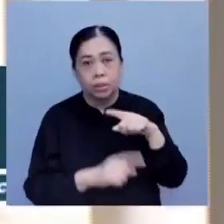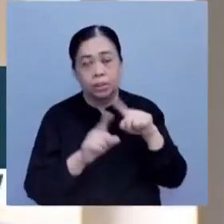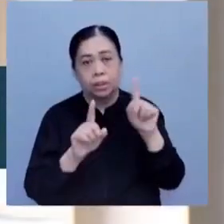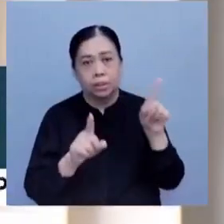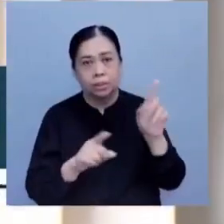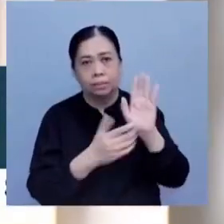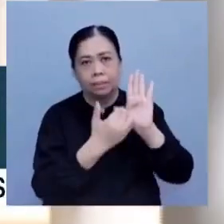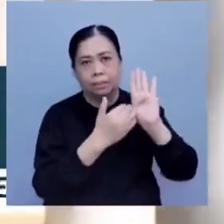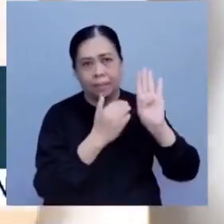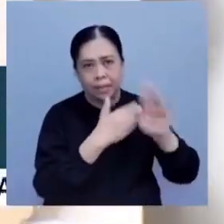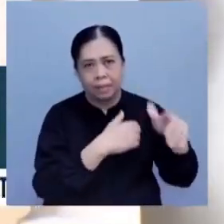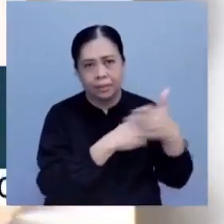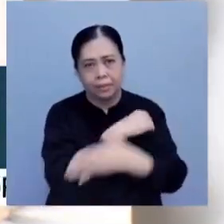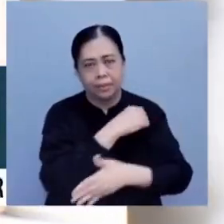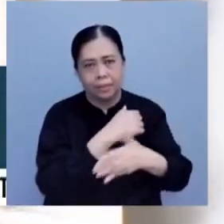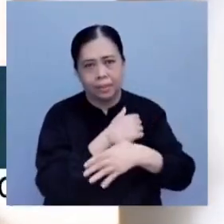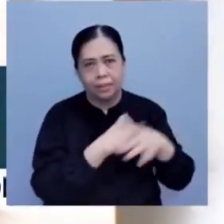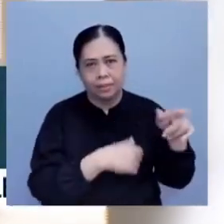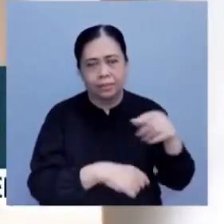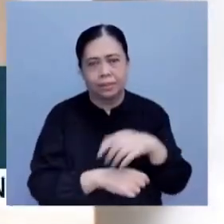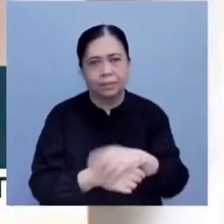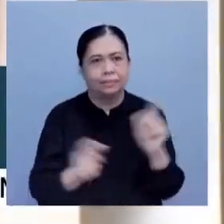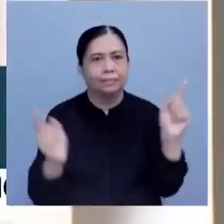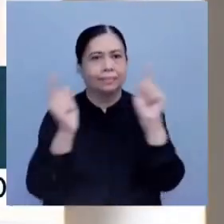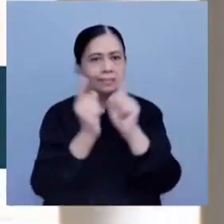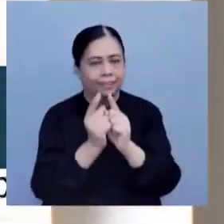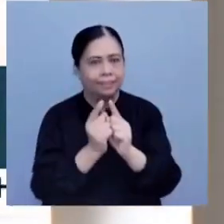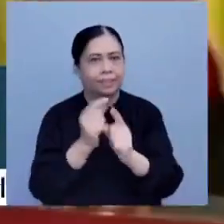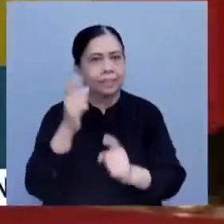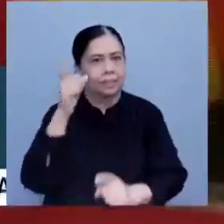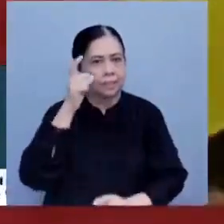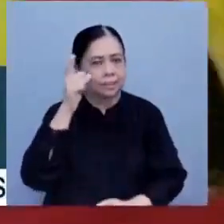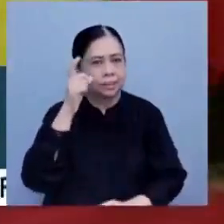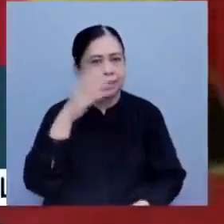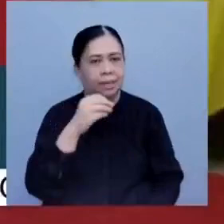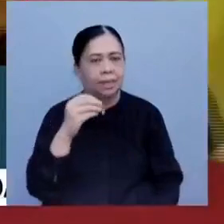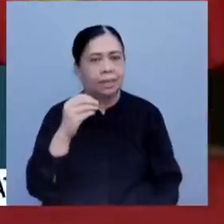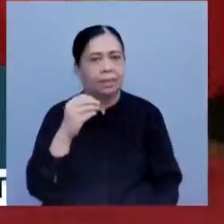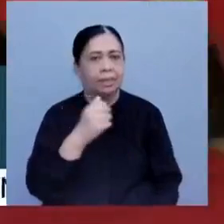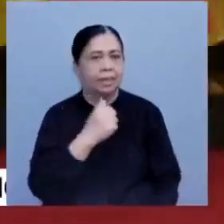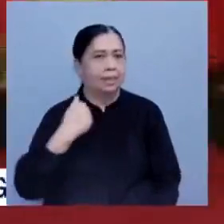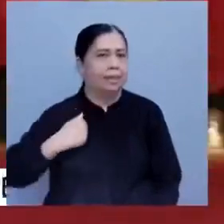Canada, where he met with President Joe Biden and Prime Minister Justin Trudeau.